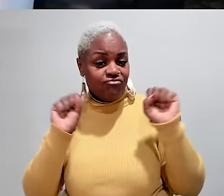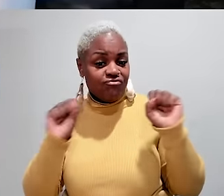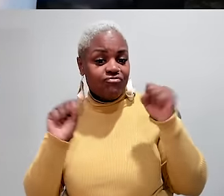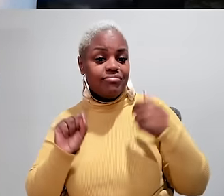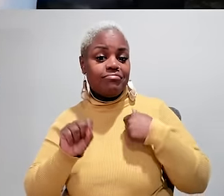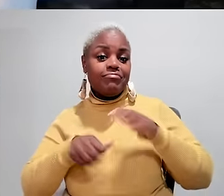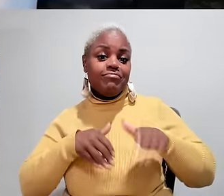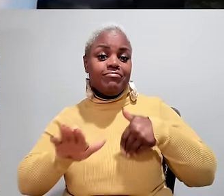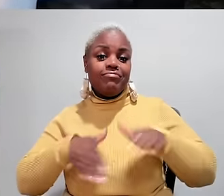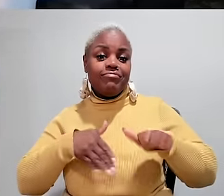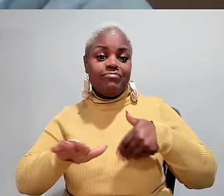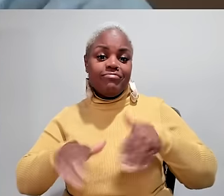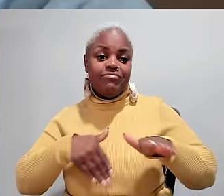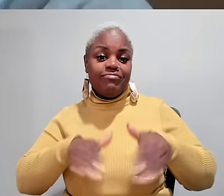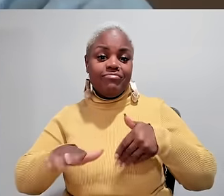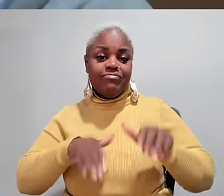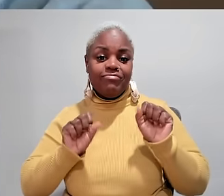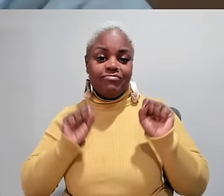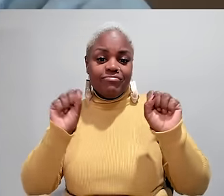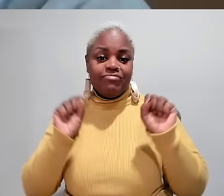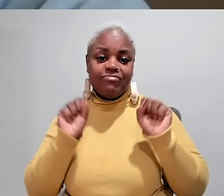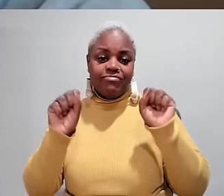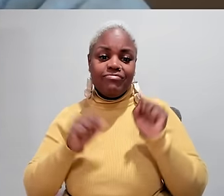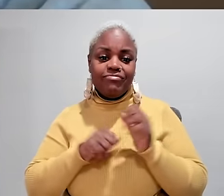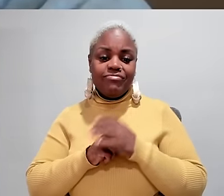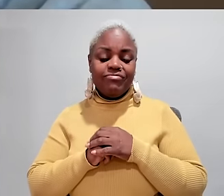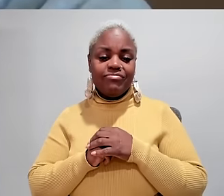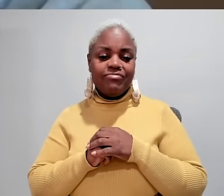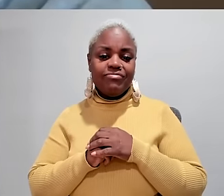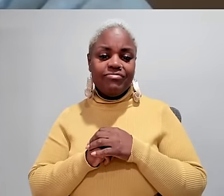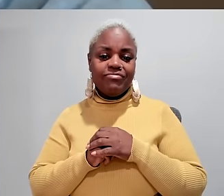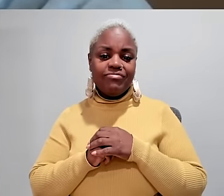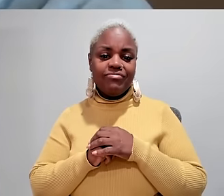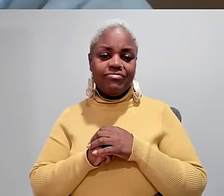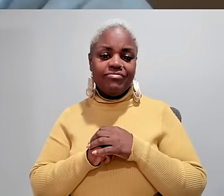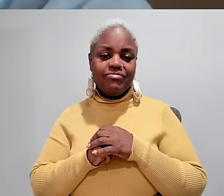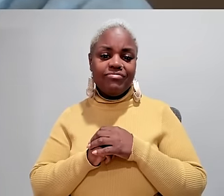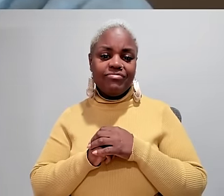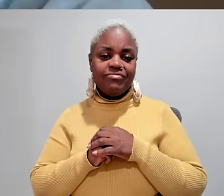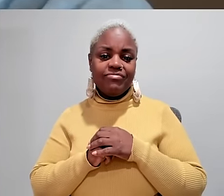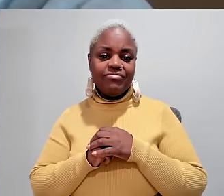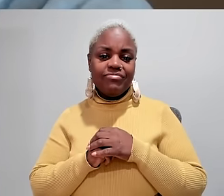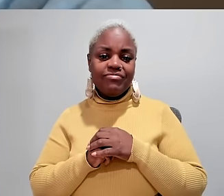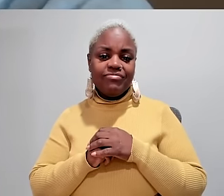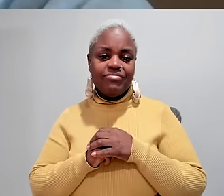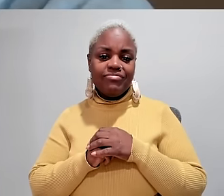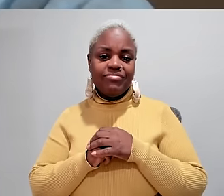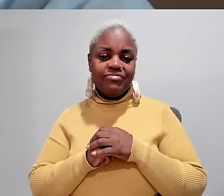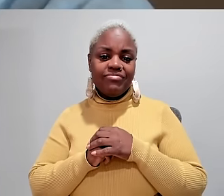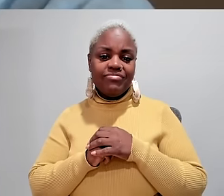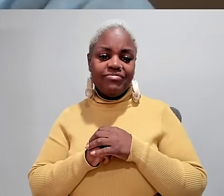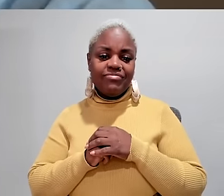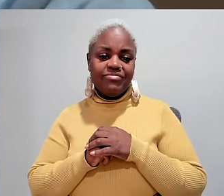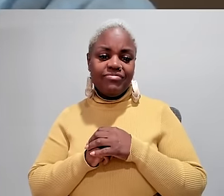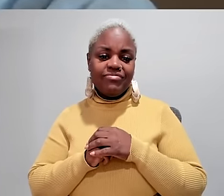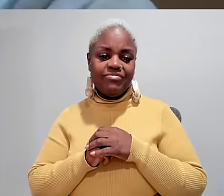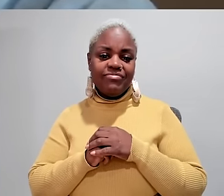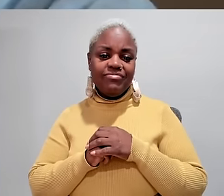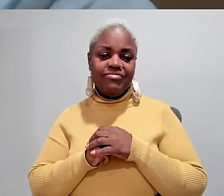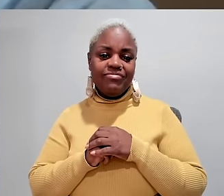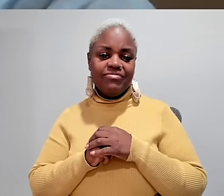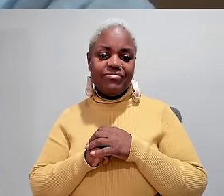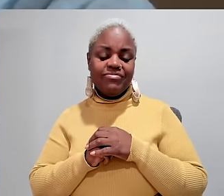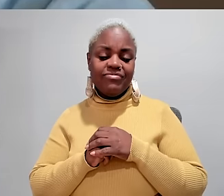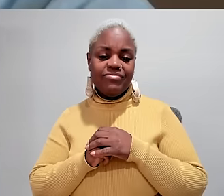is a good man. We were at Planet Fitness.